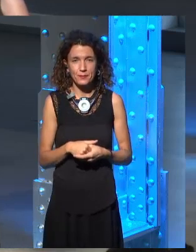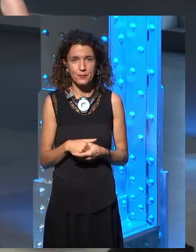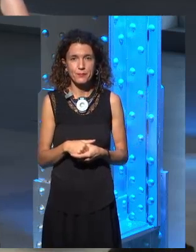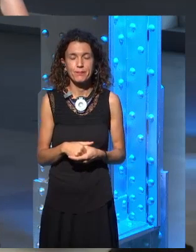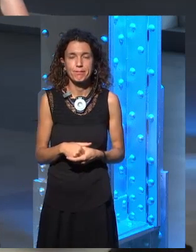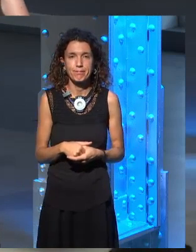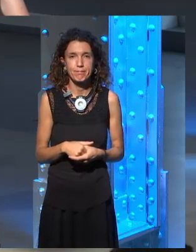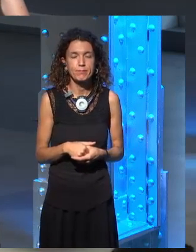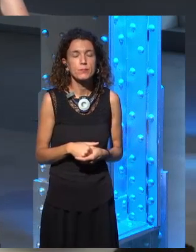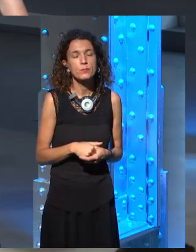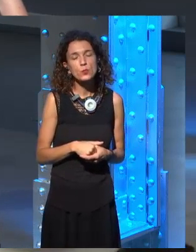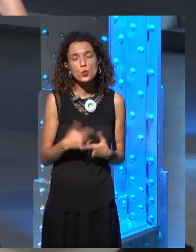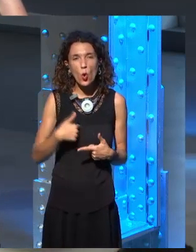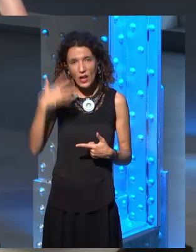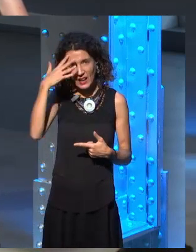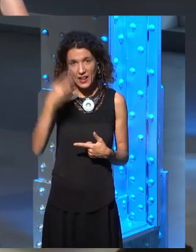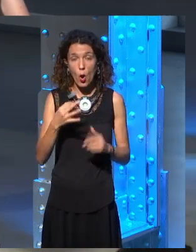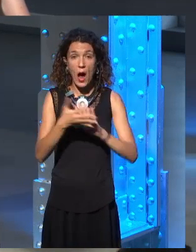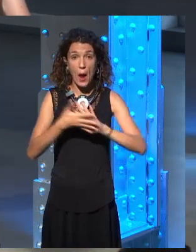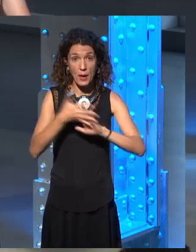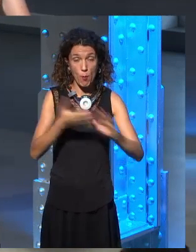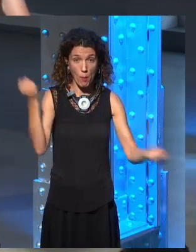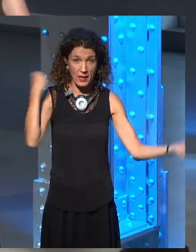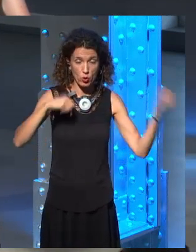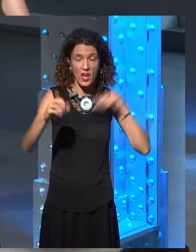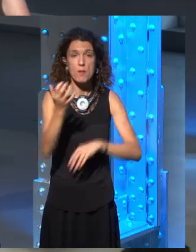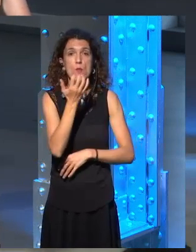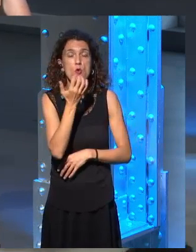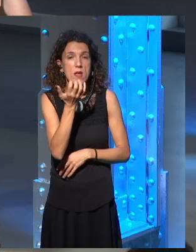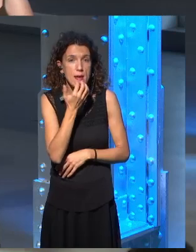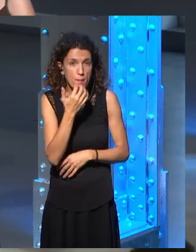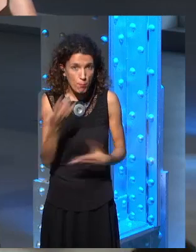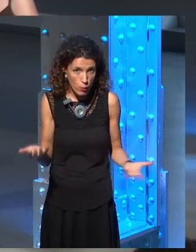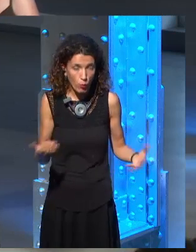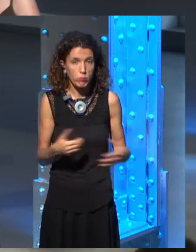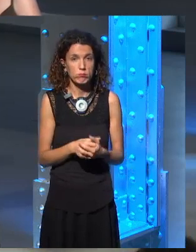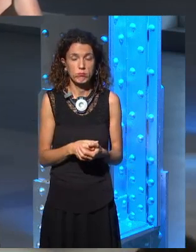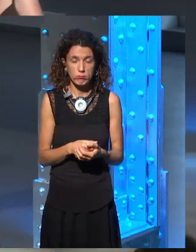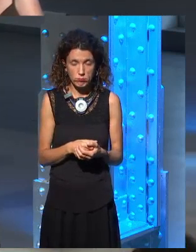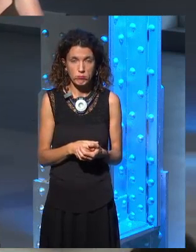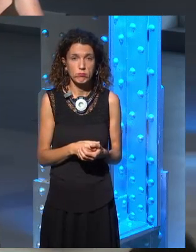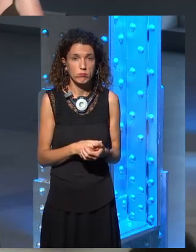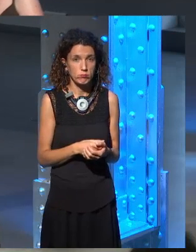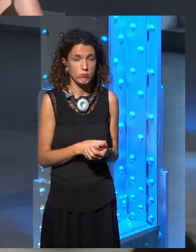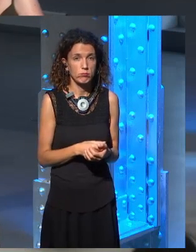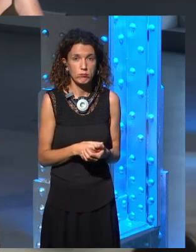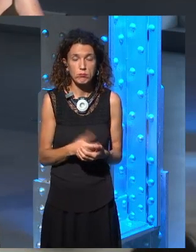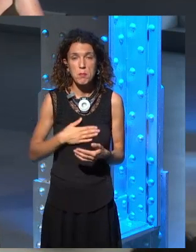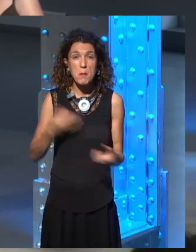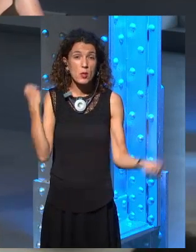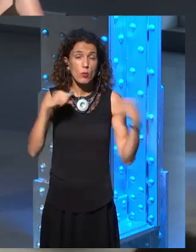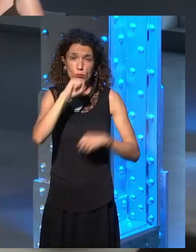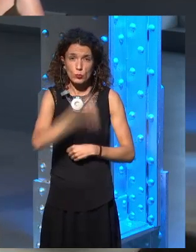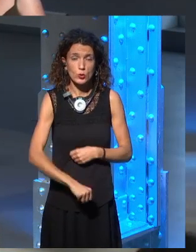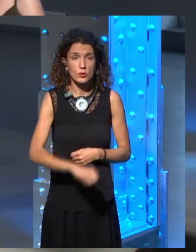think that if we talk about characters, for example, my favorite character has been Daenerys, because